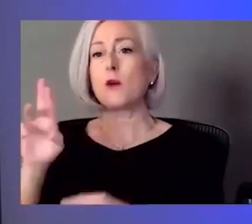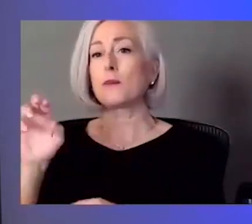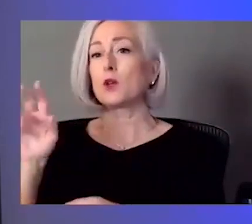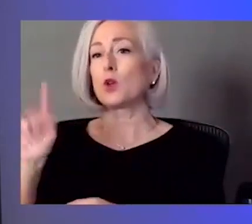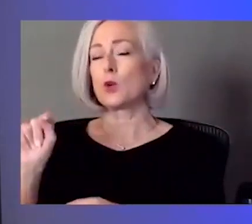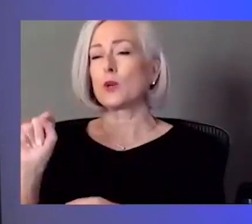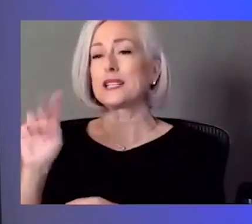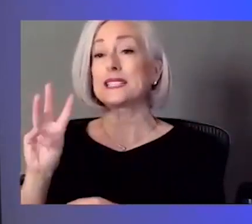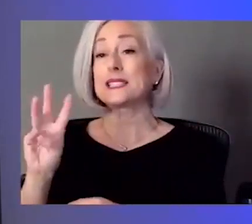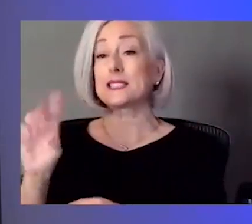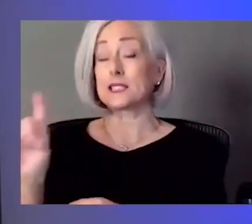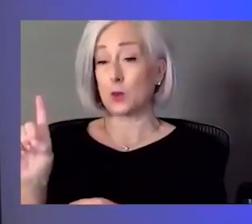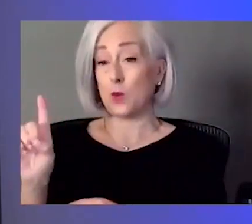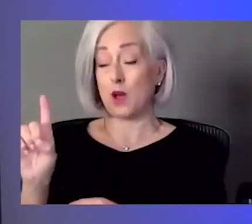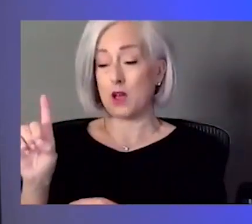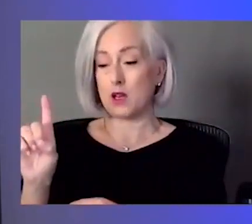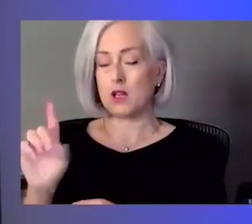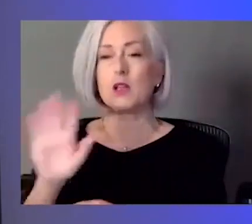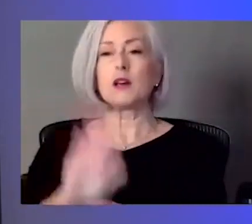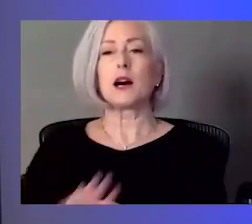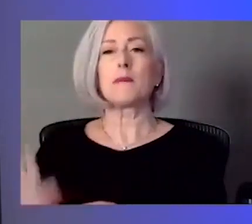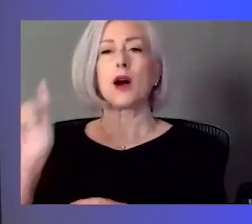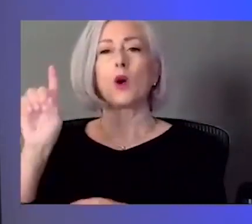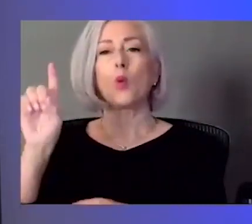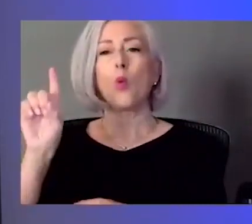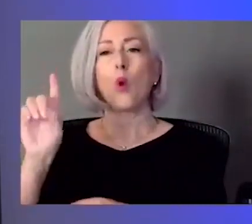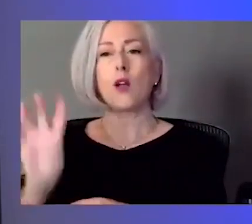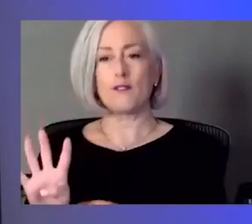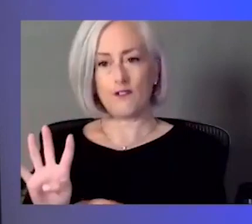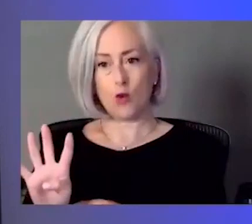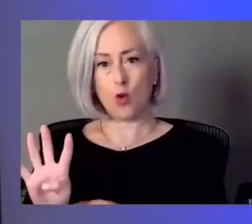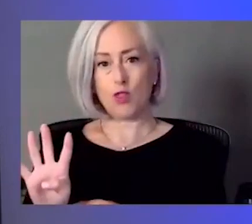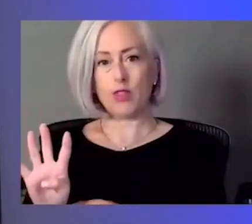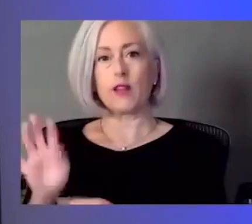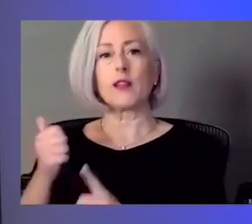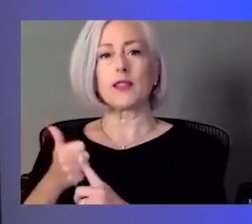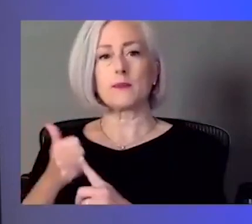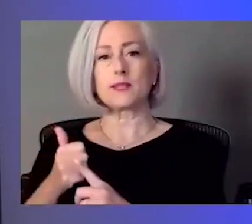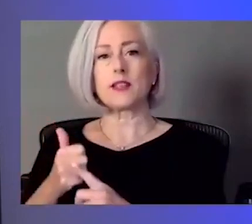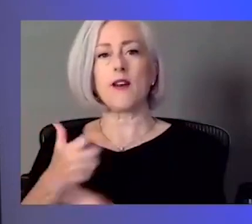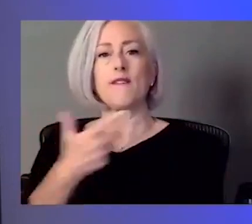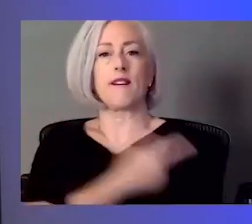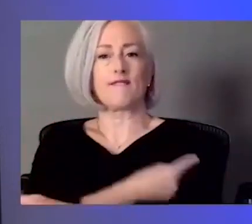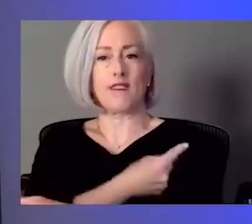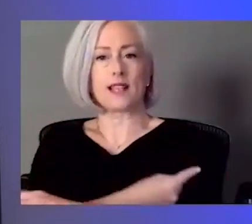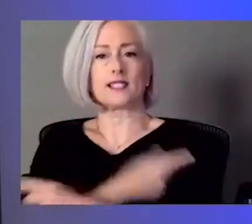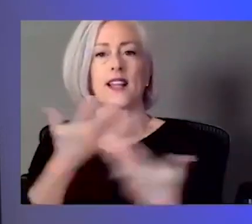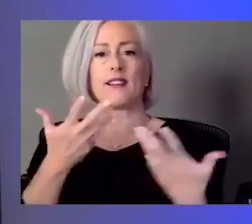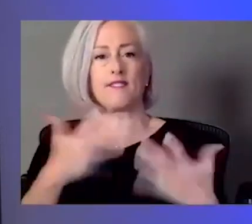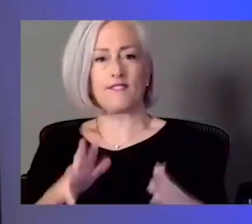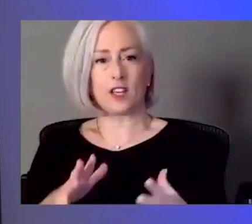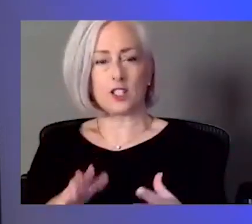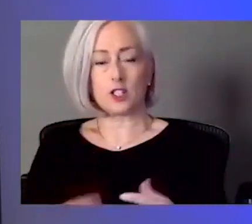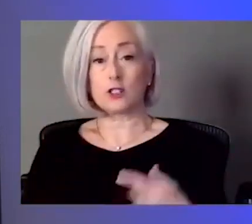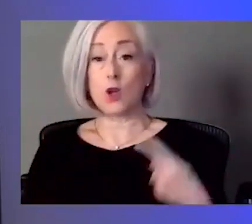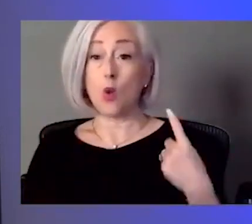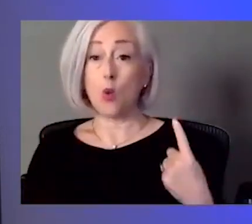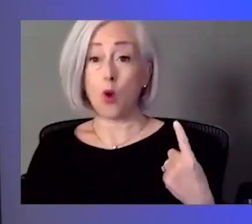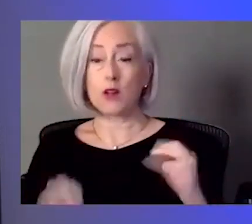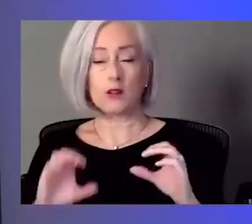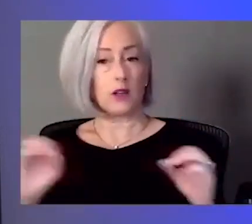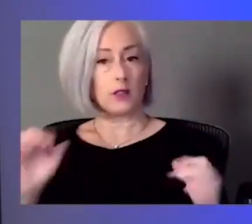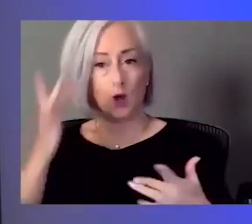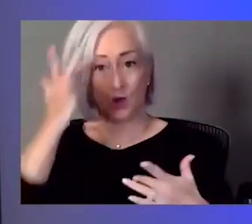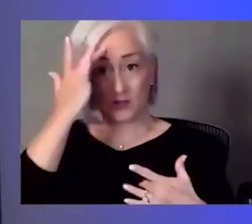was about a quarter of them were, uh, fully vaccinated. Yes. Now, one of them being asymptomatic, the other ones having symptoms. Um, but